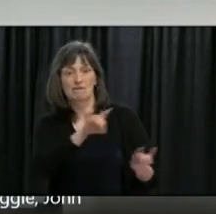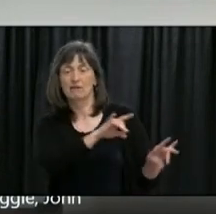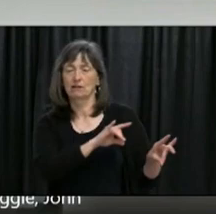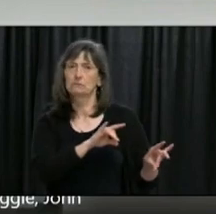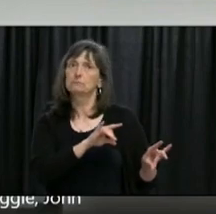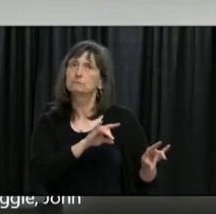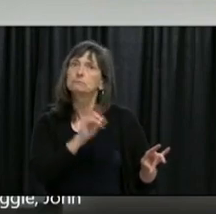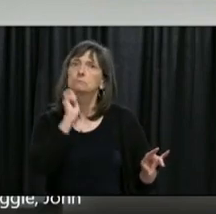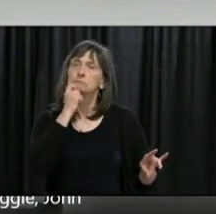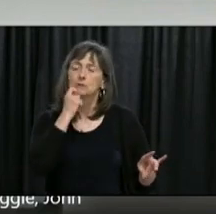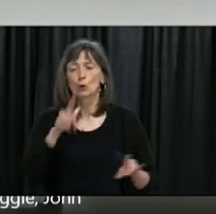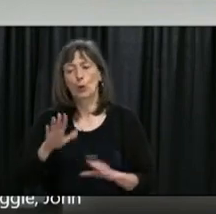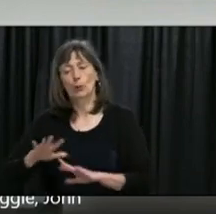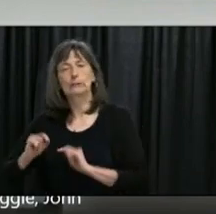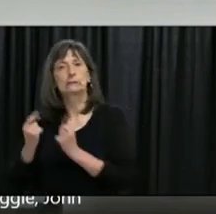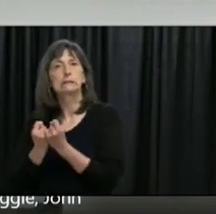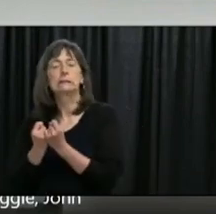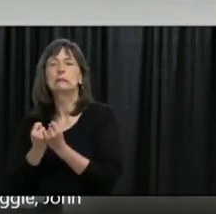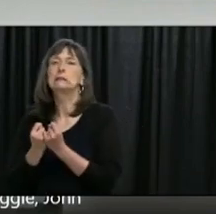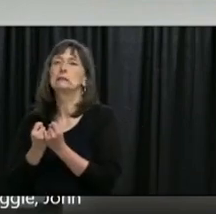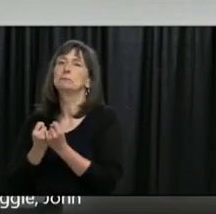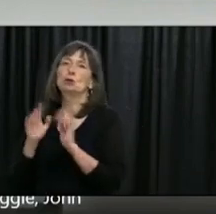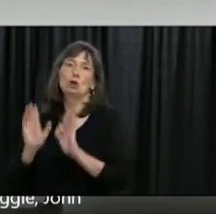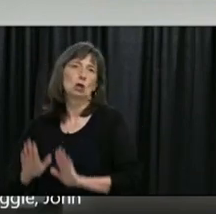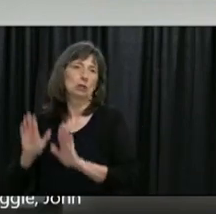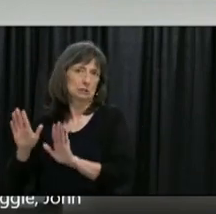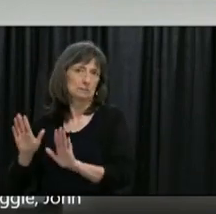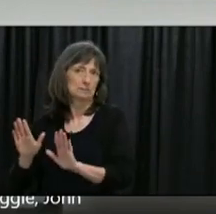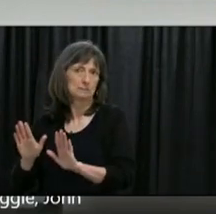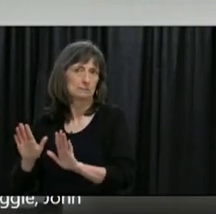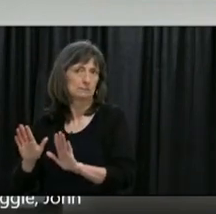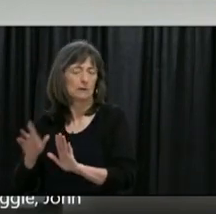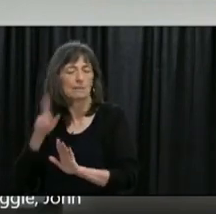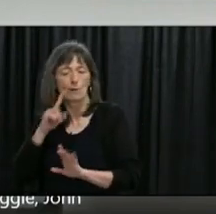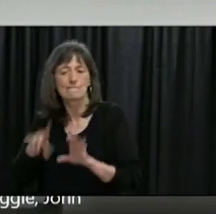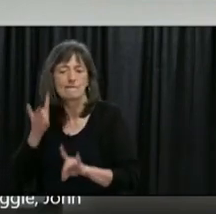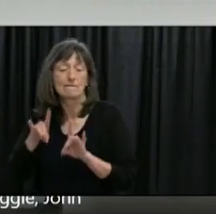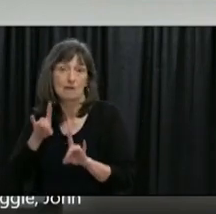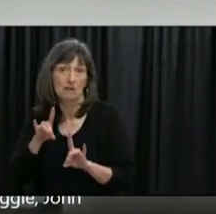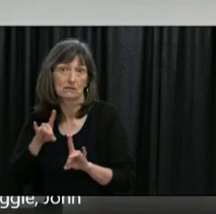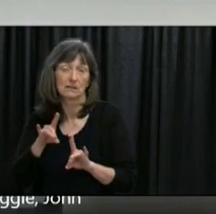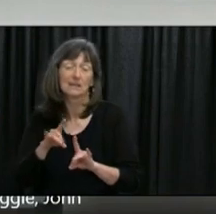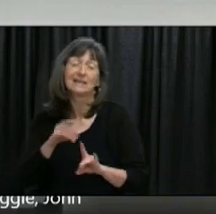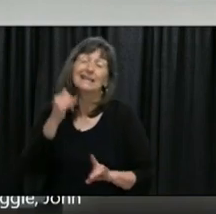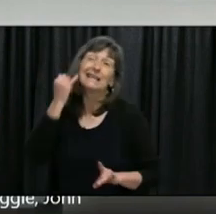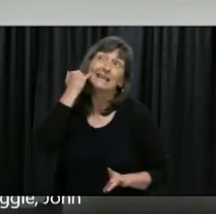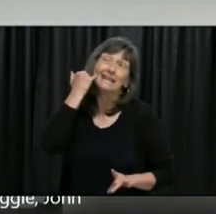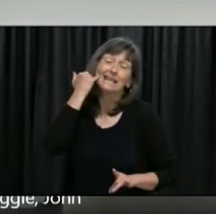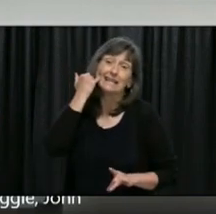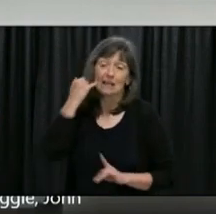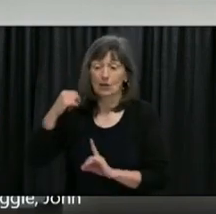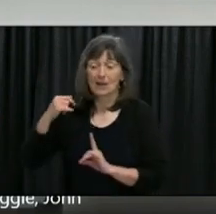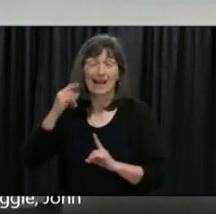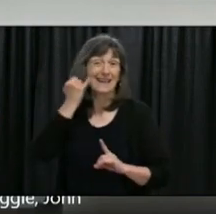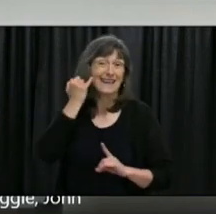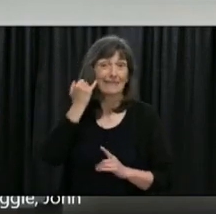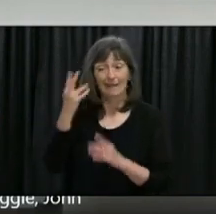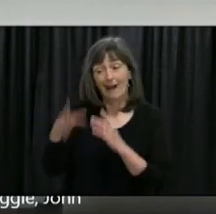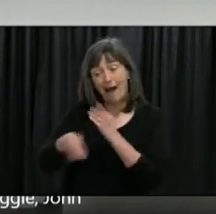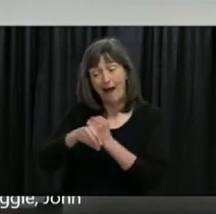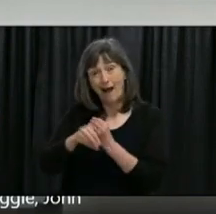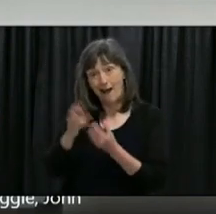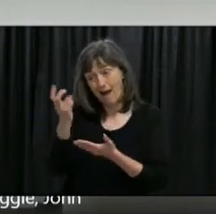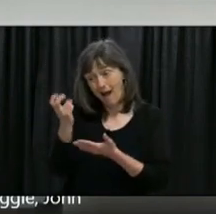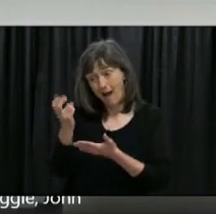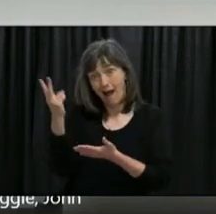really broke the back of that one the advantages of contact tracing apps are